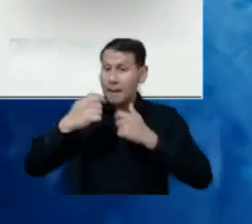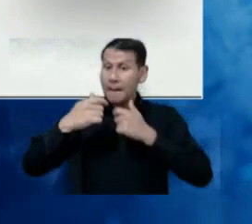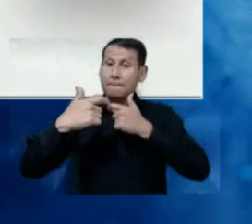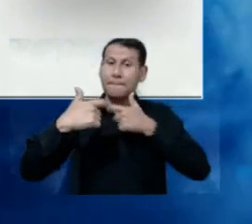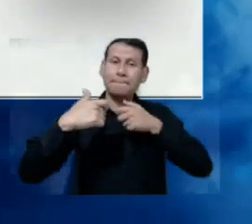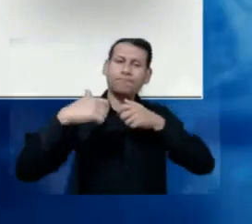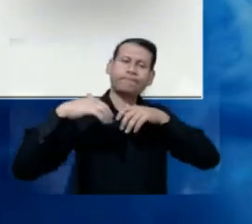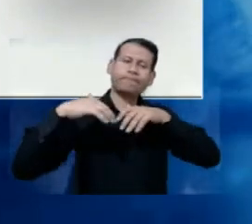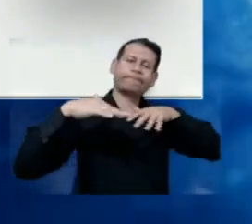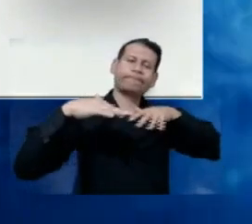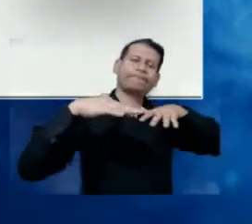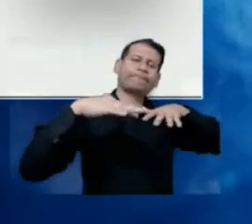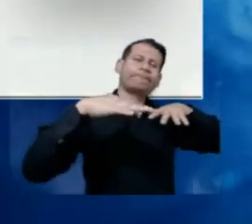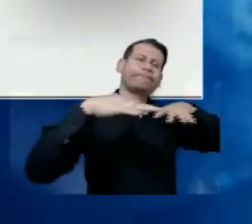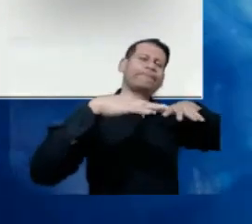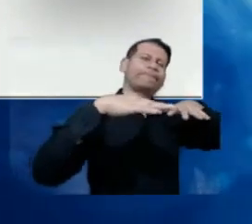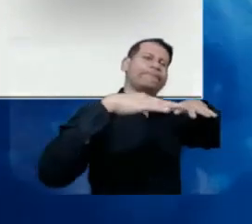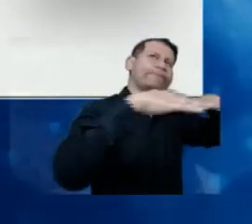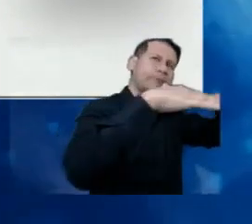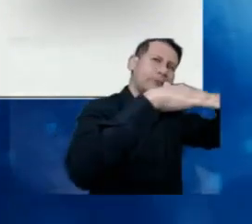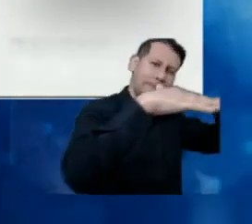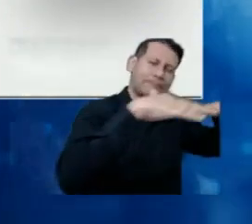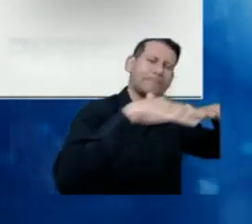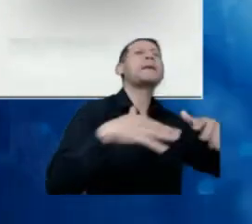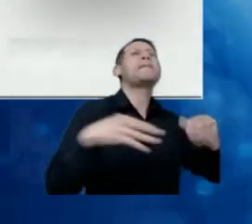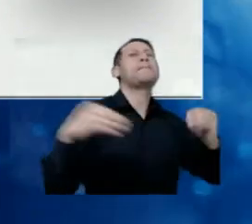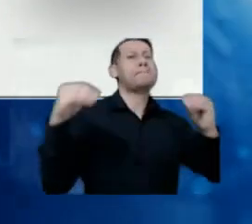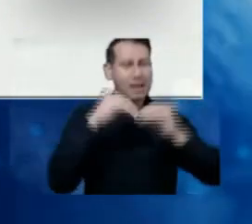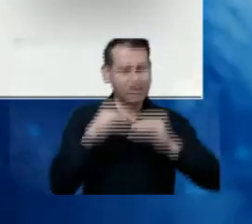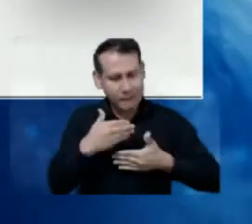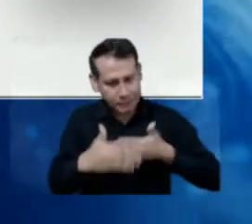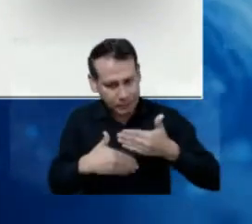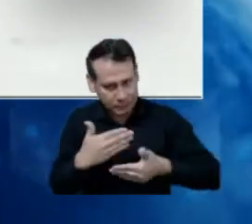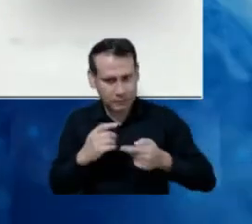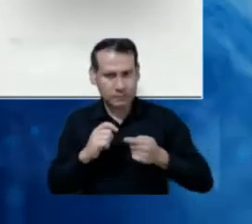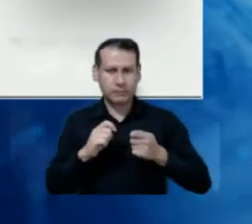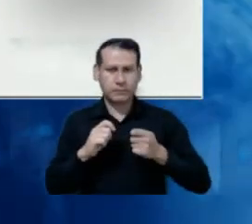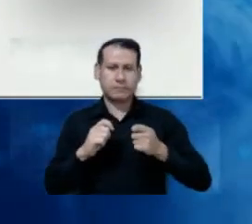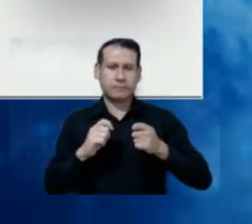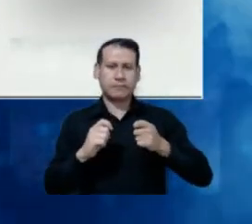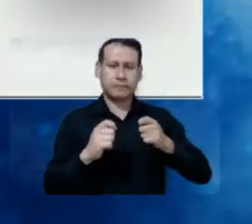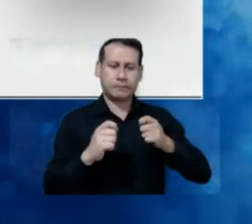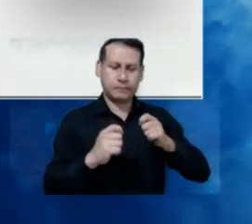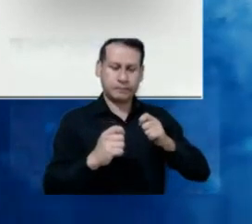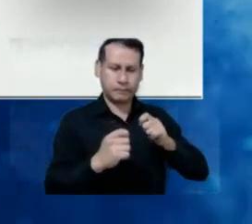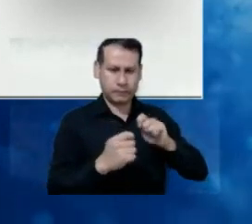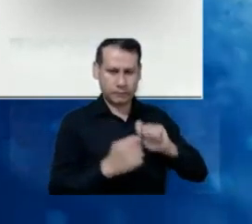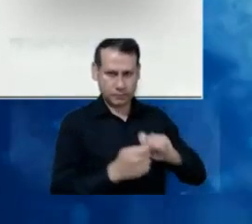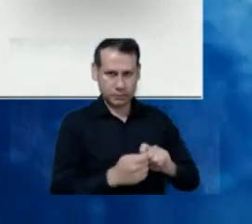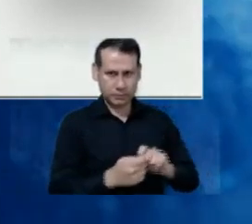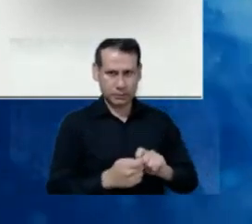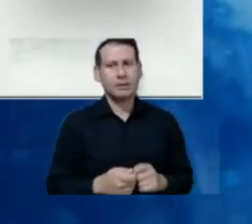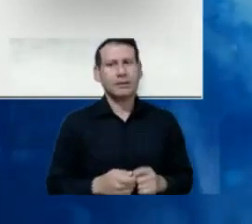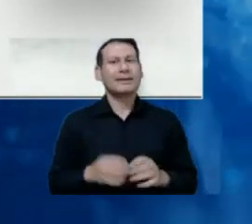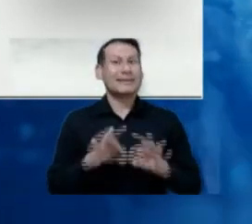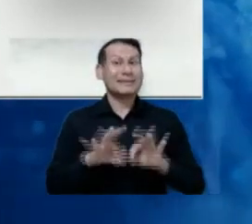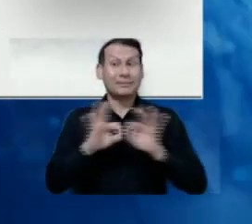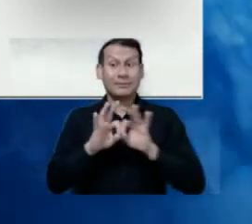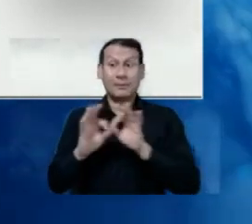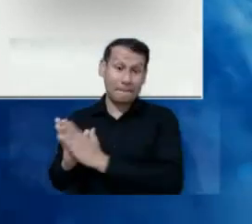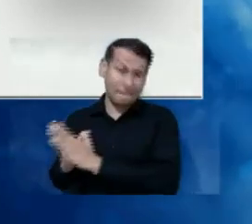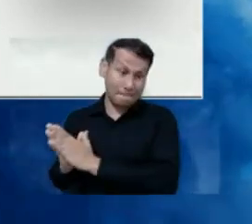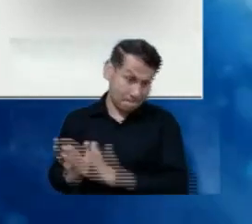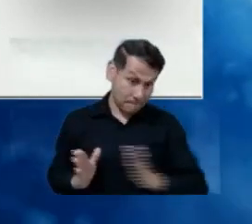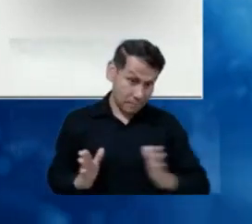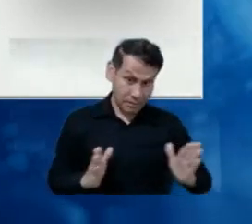spectrum in all digital transformation processes, with the intention of carrying out a transformation